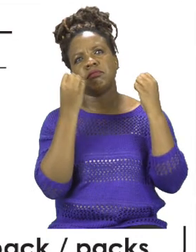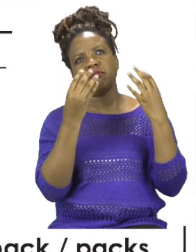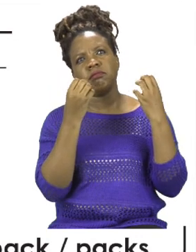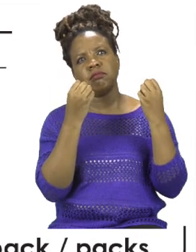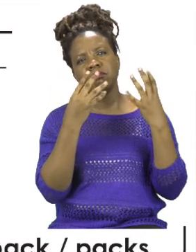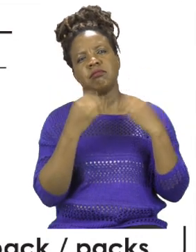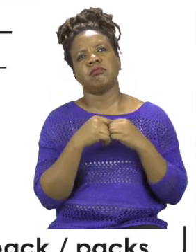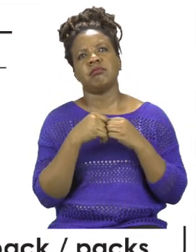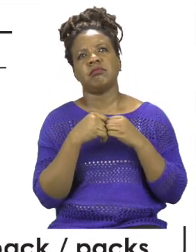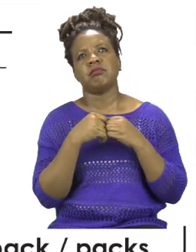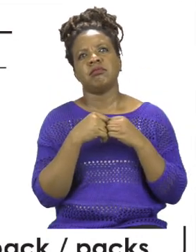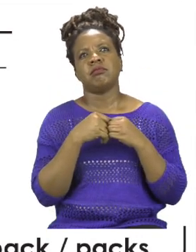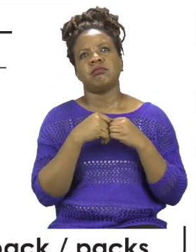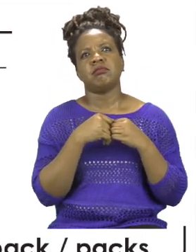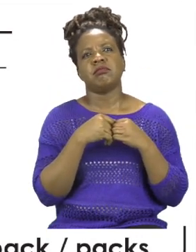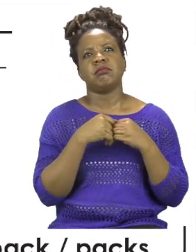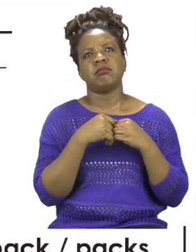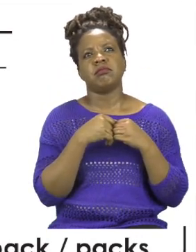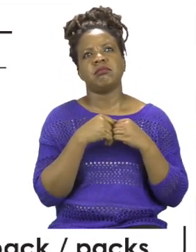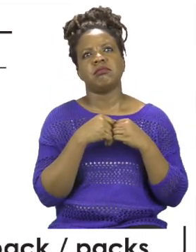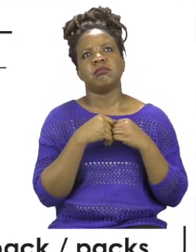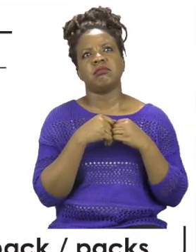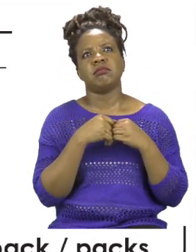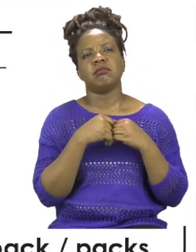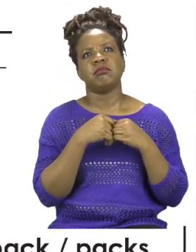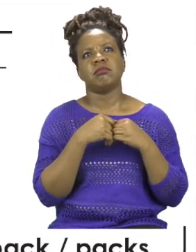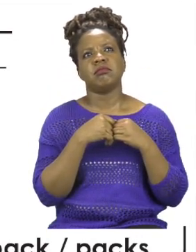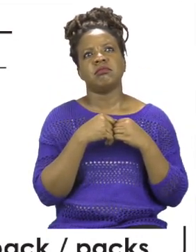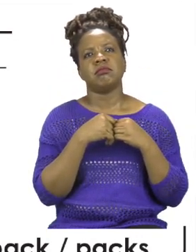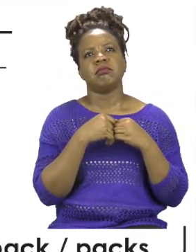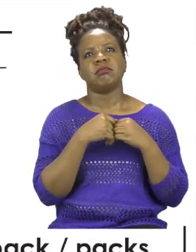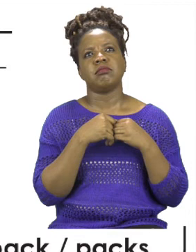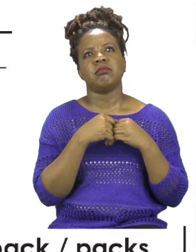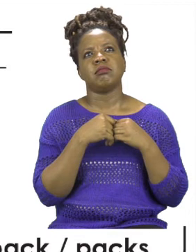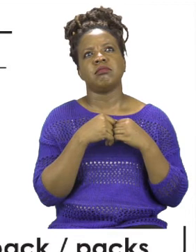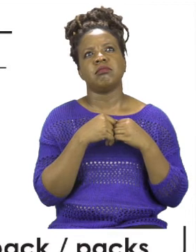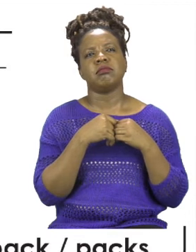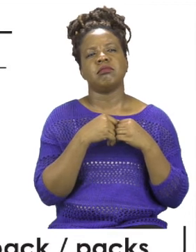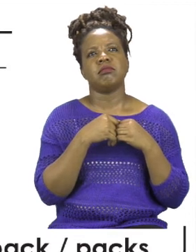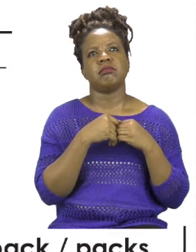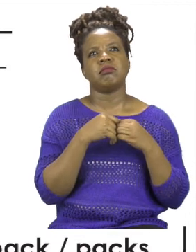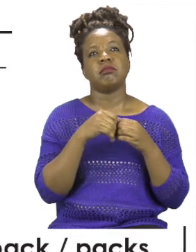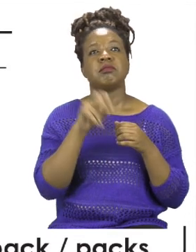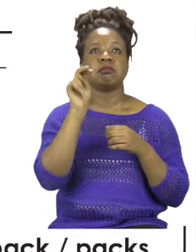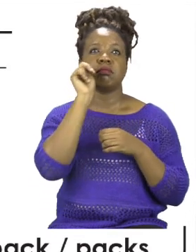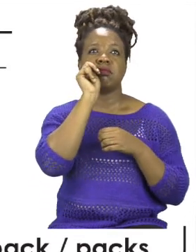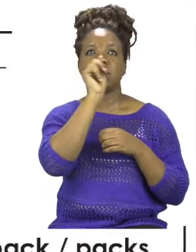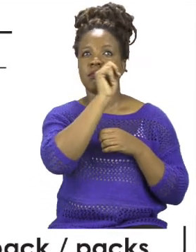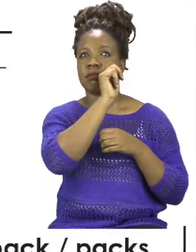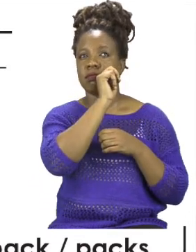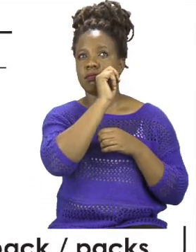So our subject is plural. When our subject is plural, that means our